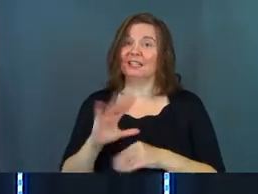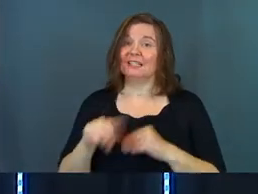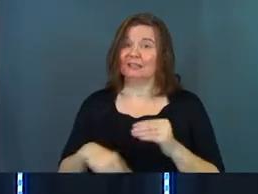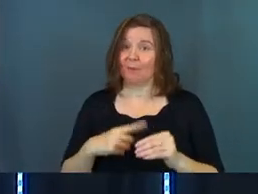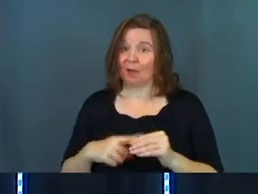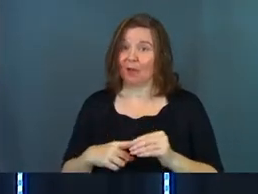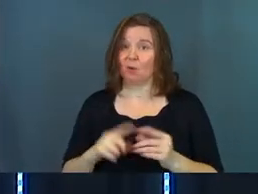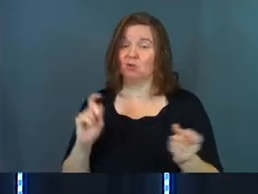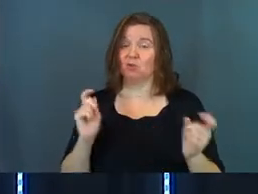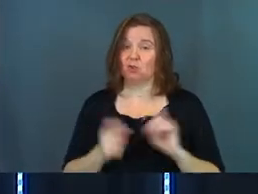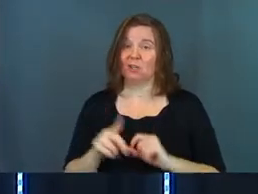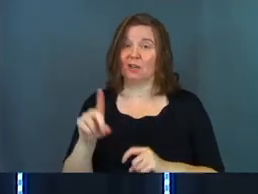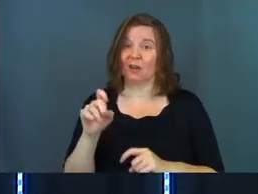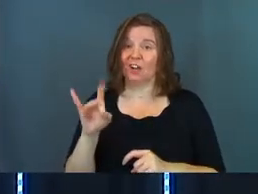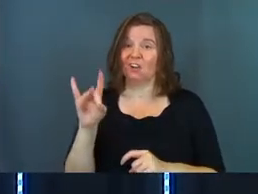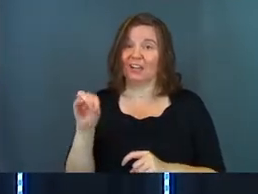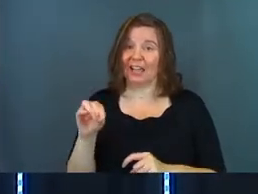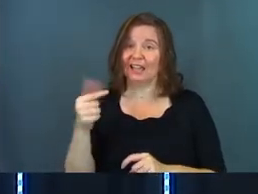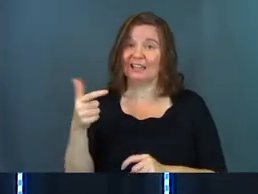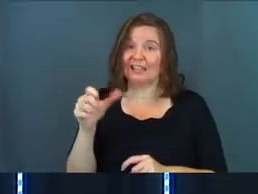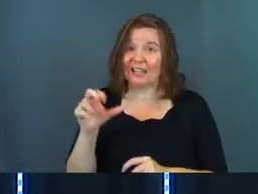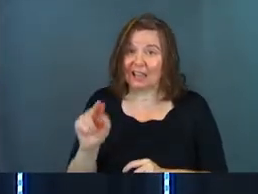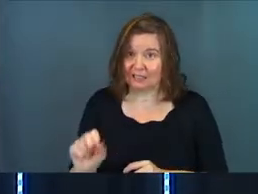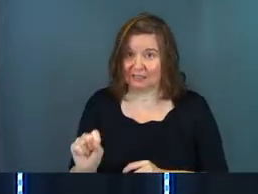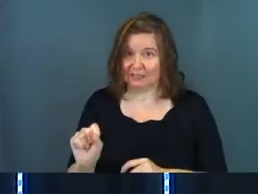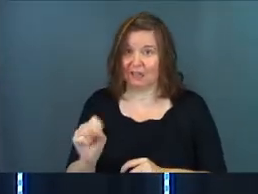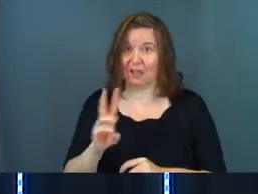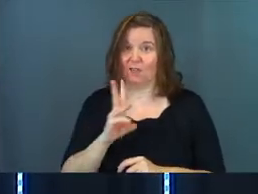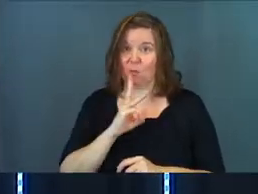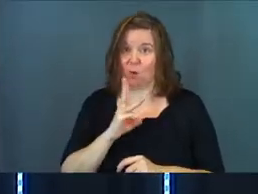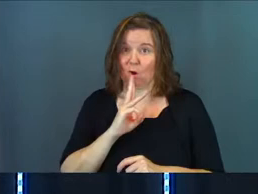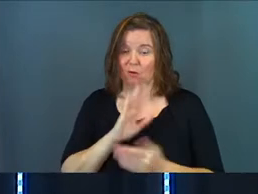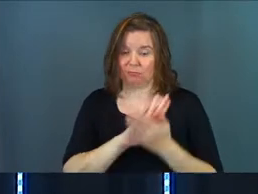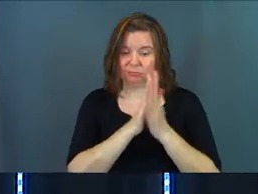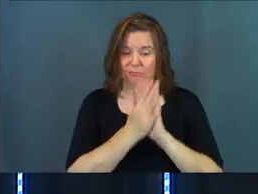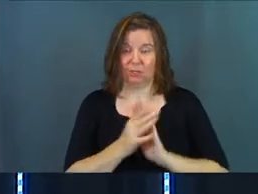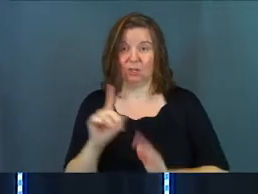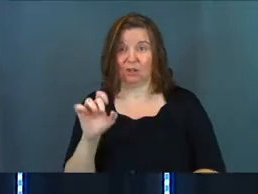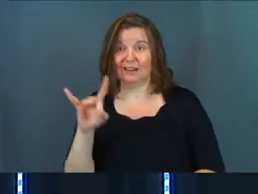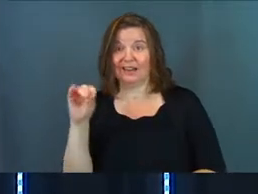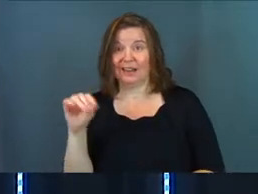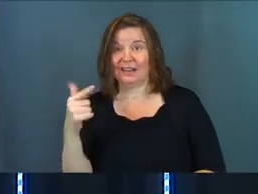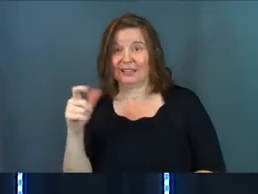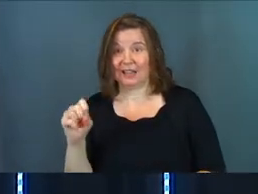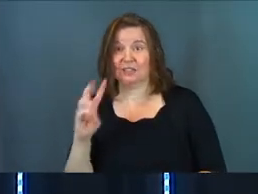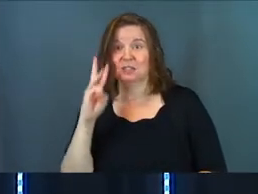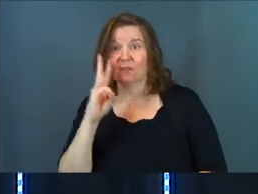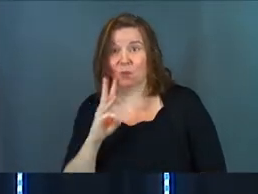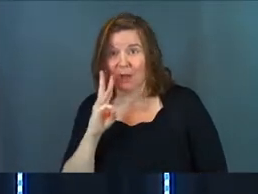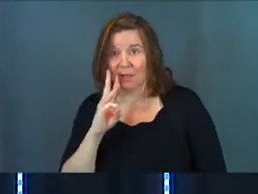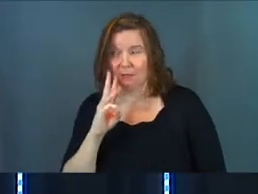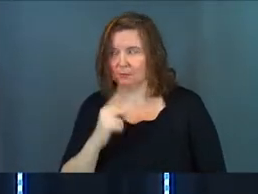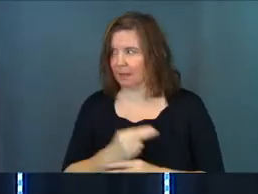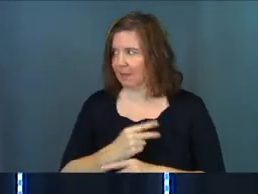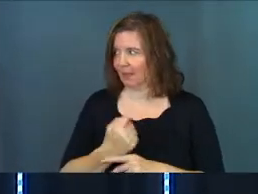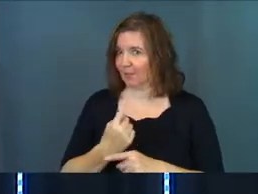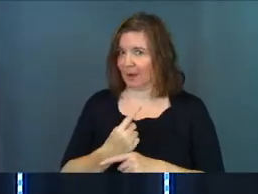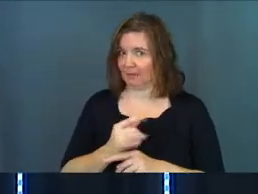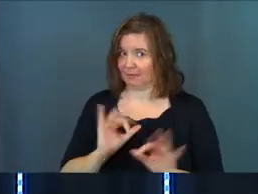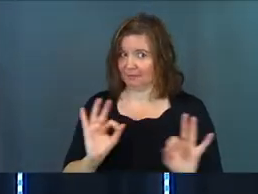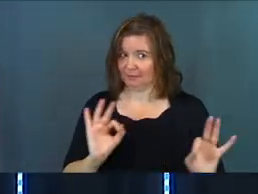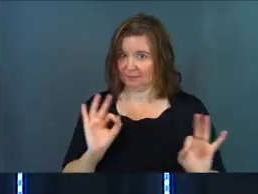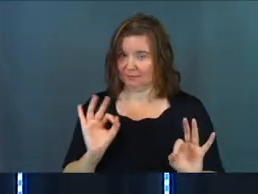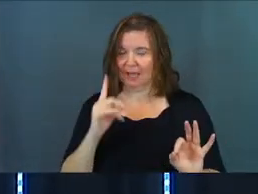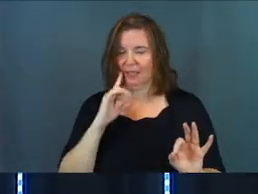about to turn 180 gallons of water into 180 gallons of wine. Did I get the math right that time?